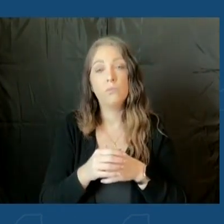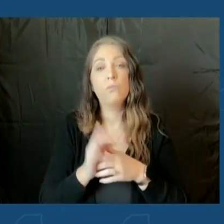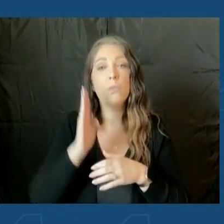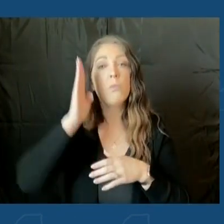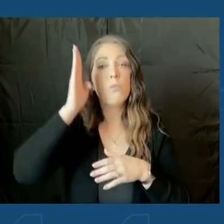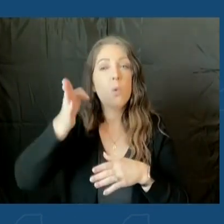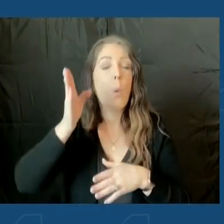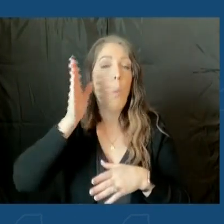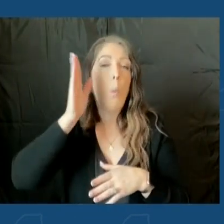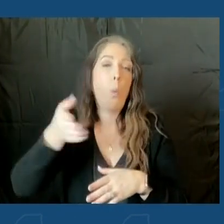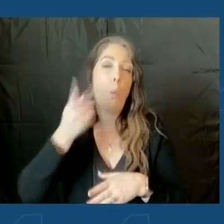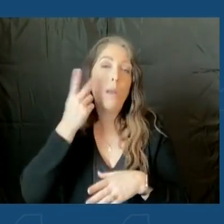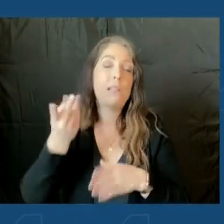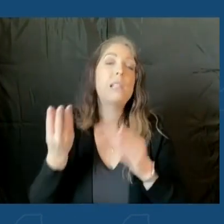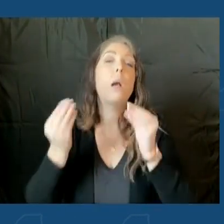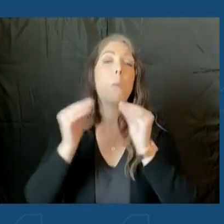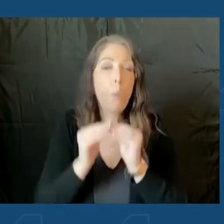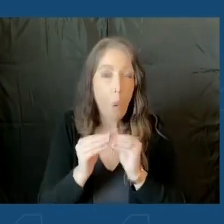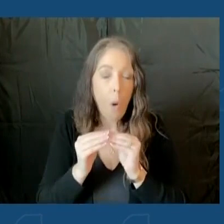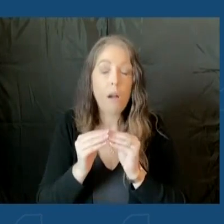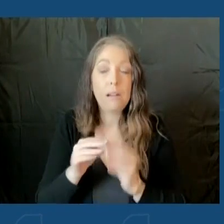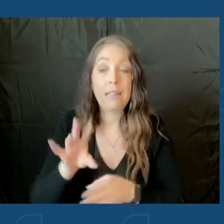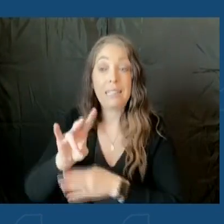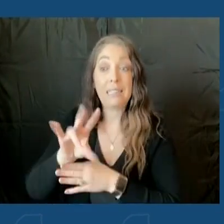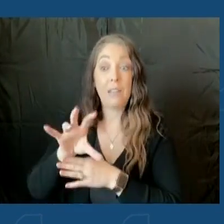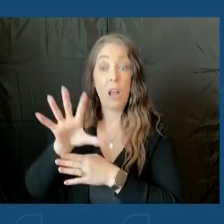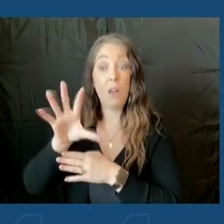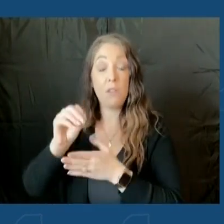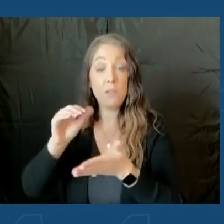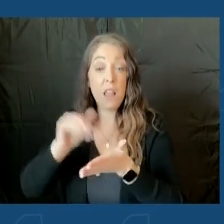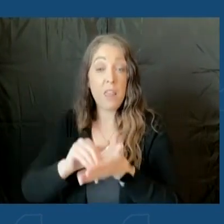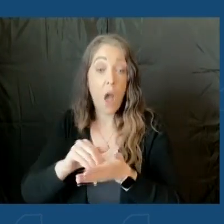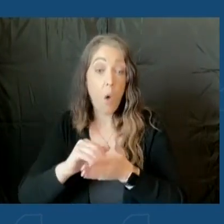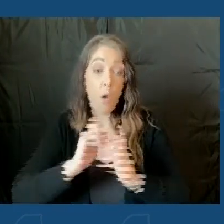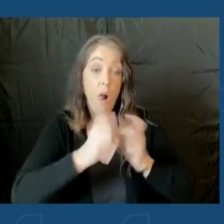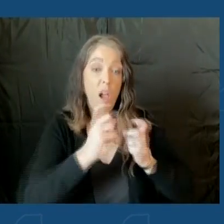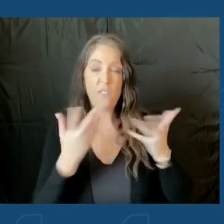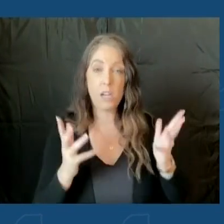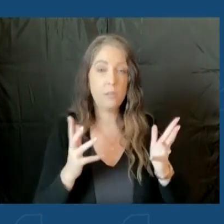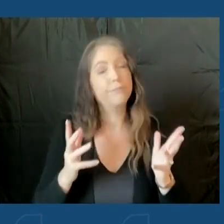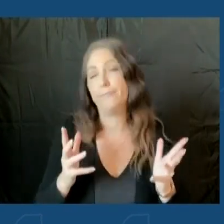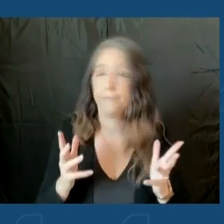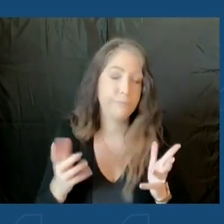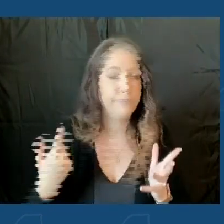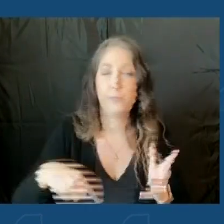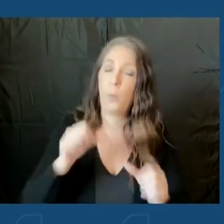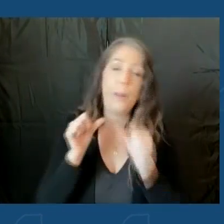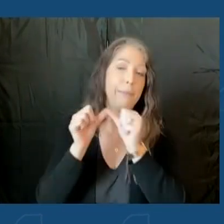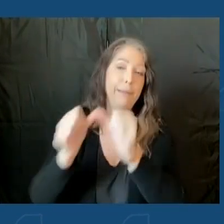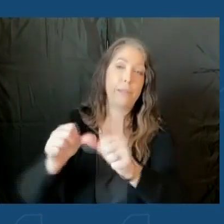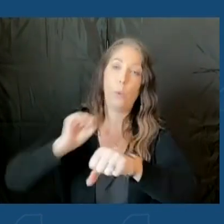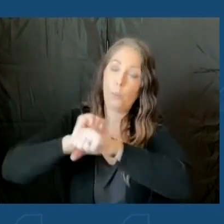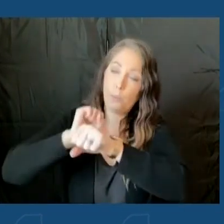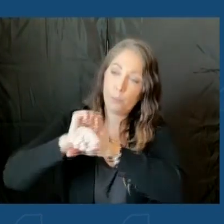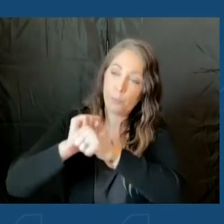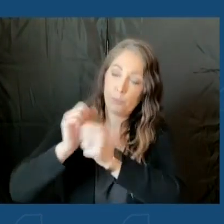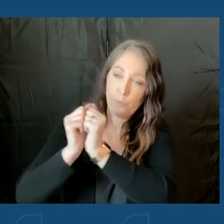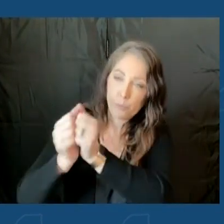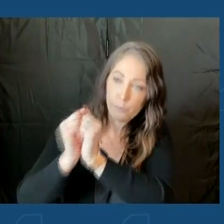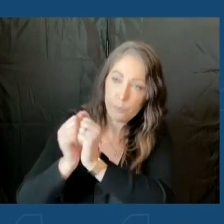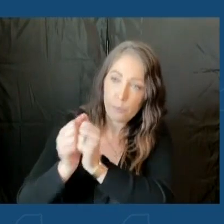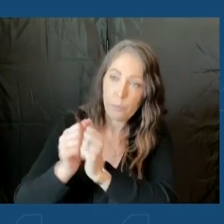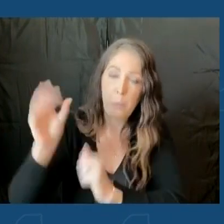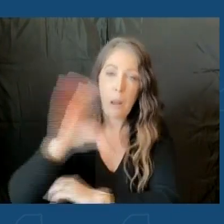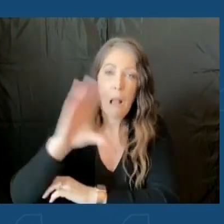760,000 doses, we're not going to be done. We're going to, we're continuing to work with the one company in the world that makes the Gineos vaccine to try to get